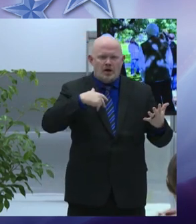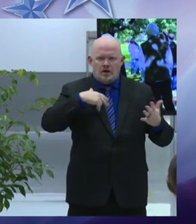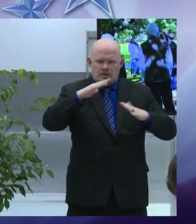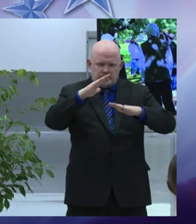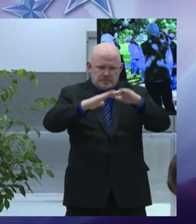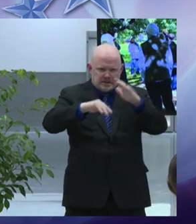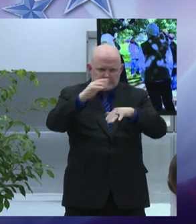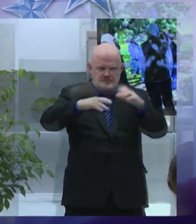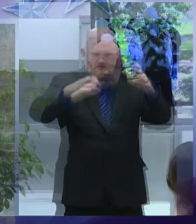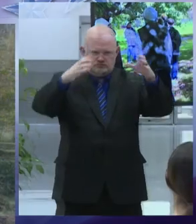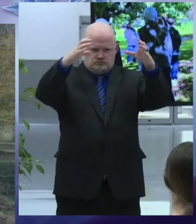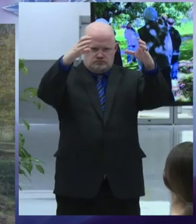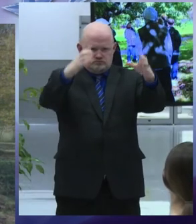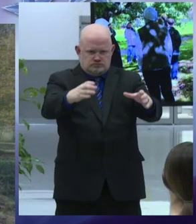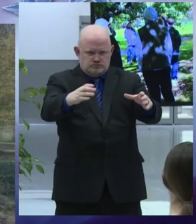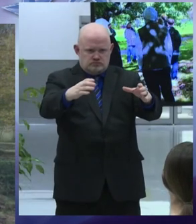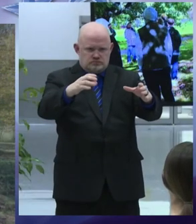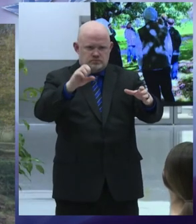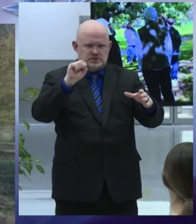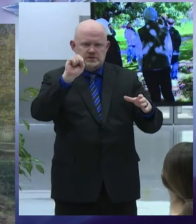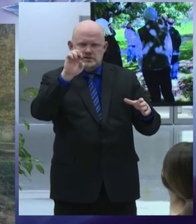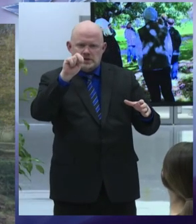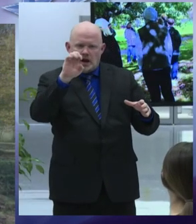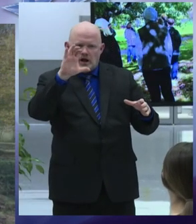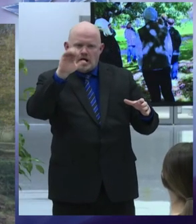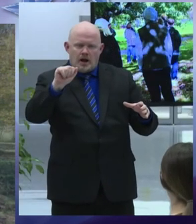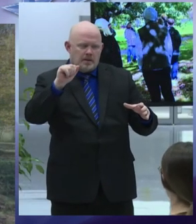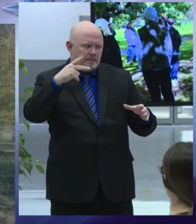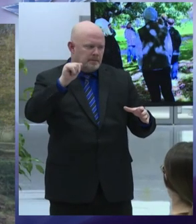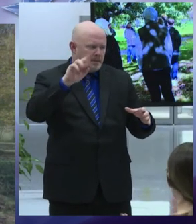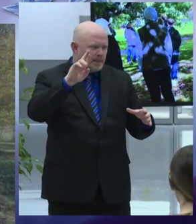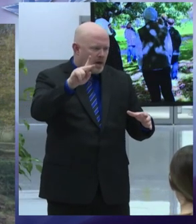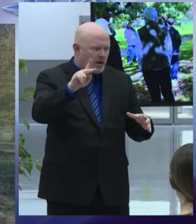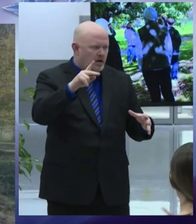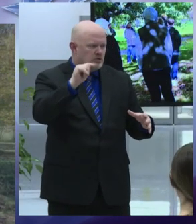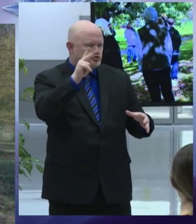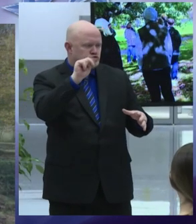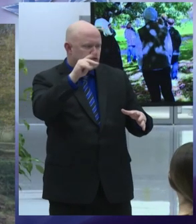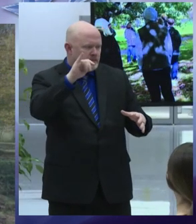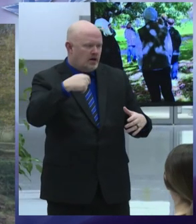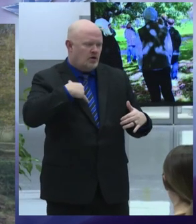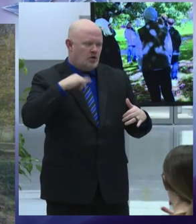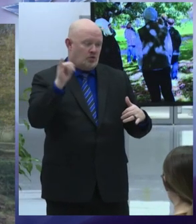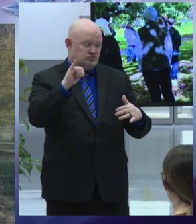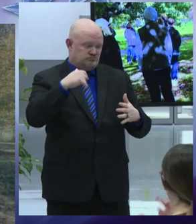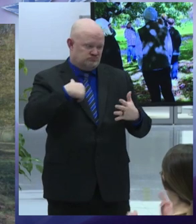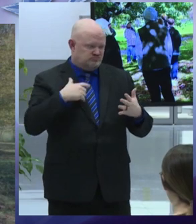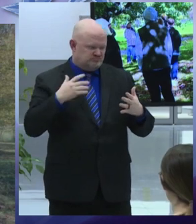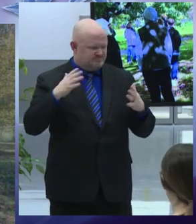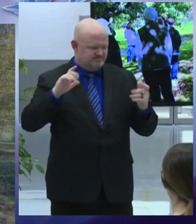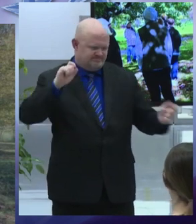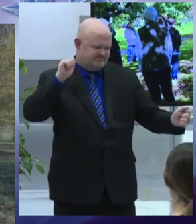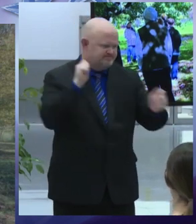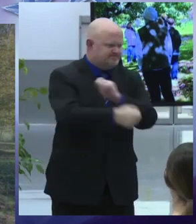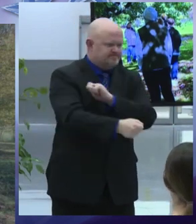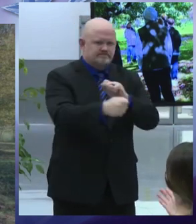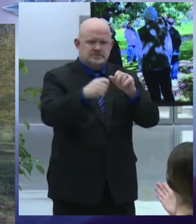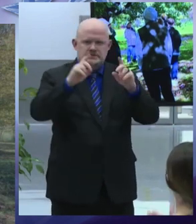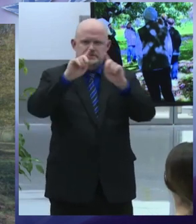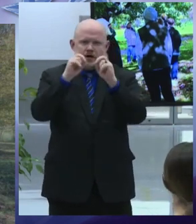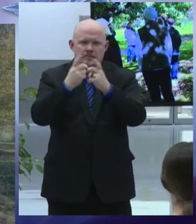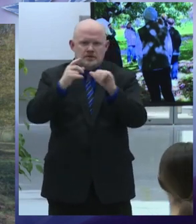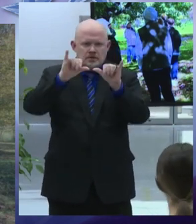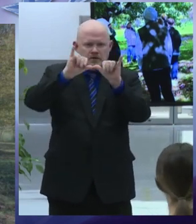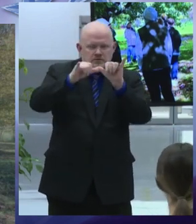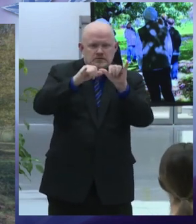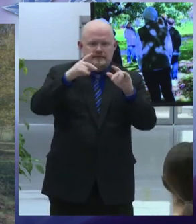also charging our department of engineering to work with the community to begin planning designing and securing resources for phase three of the onondaga creek walk to extend